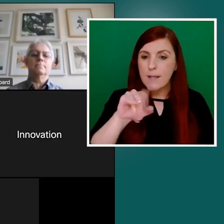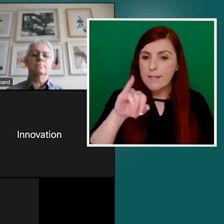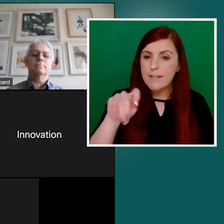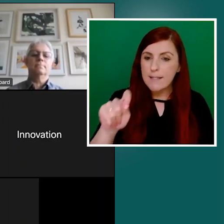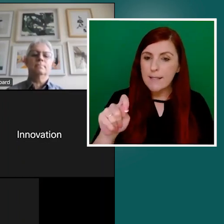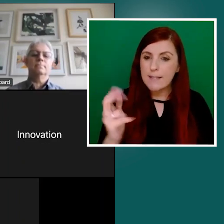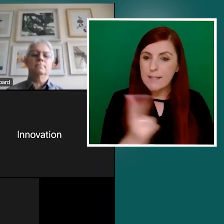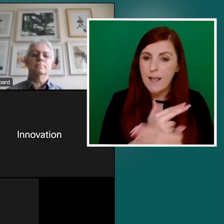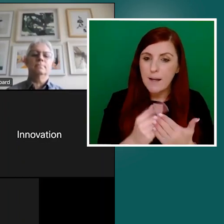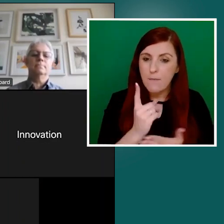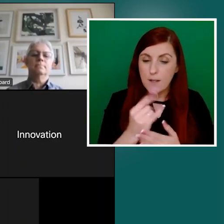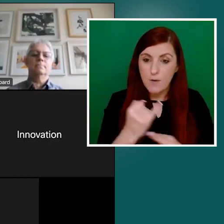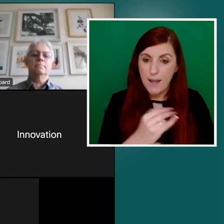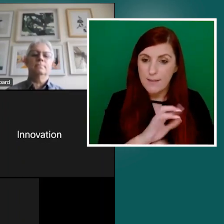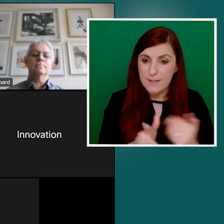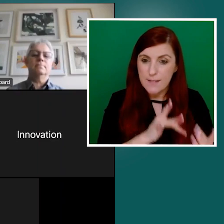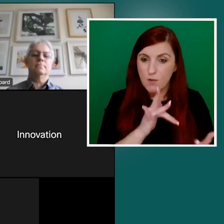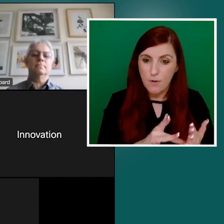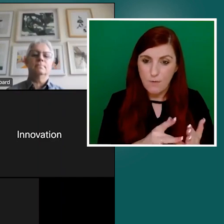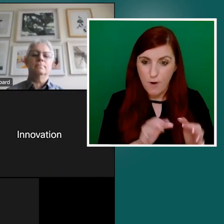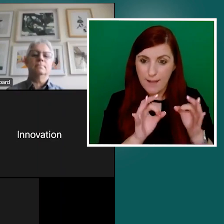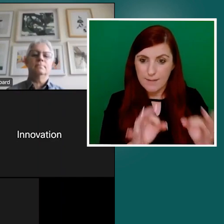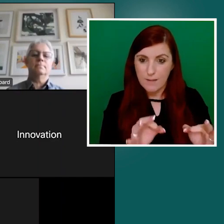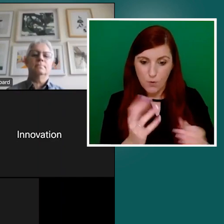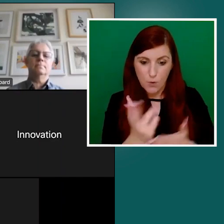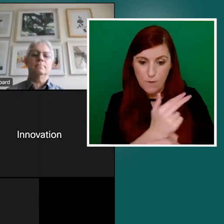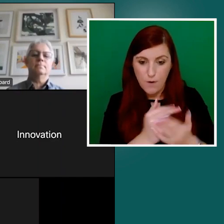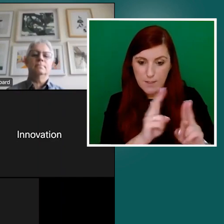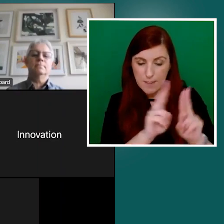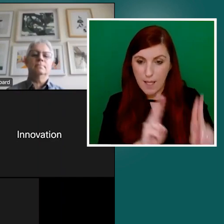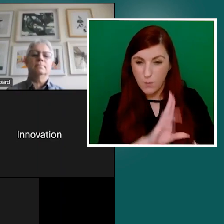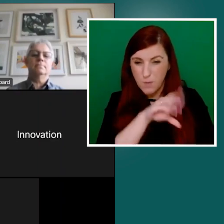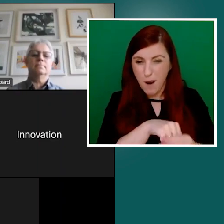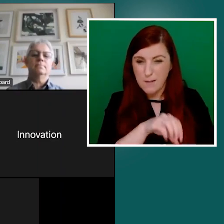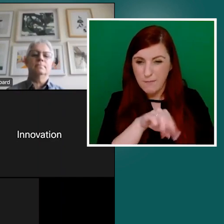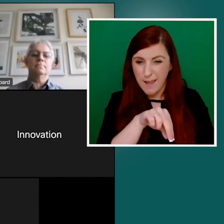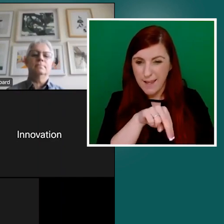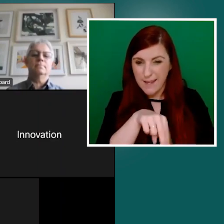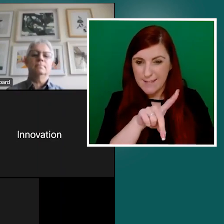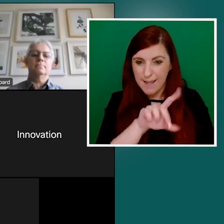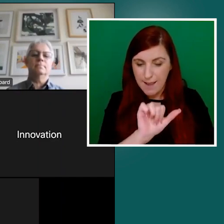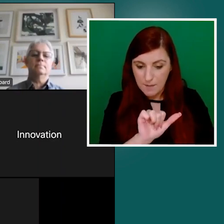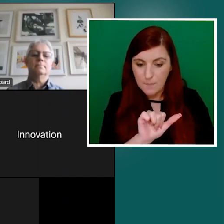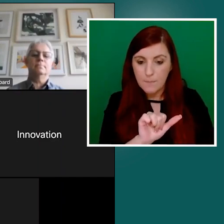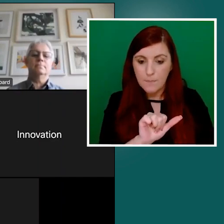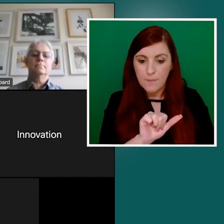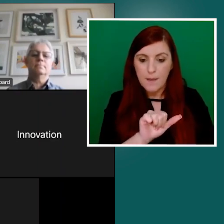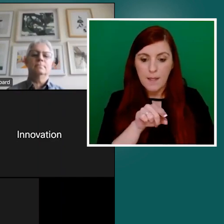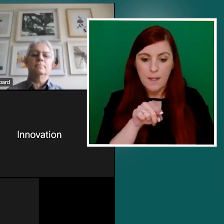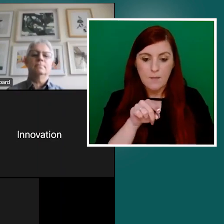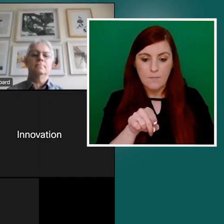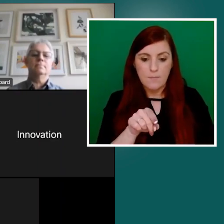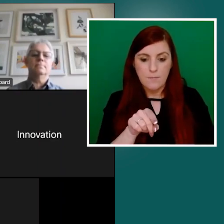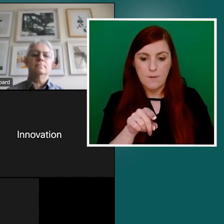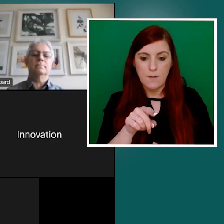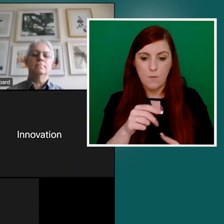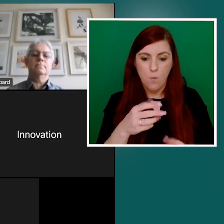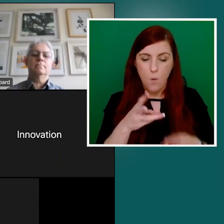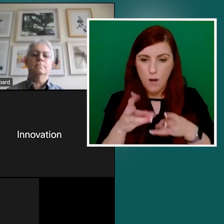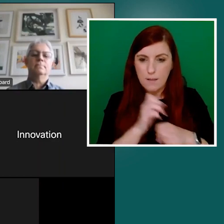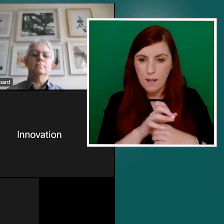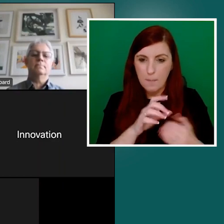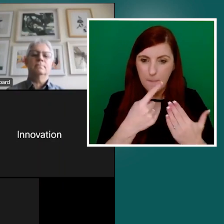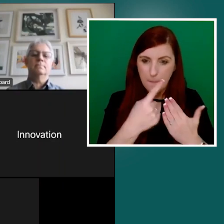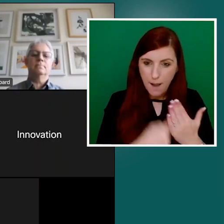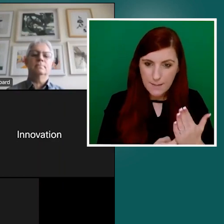Universal Design, which is part of the NDA. Donald engages in work on policy across the digital domain. And